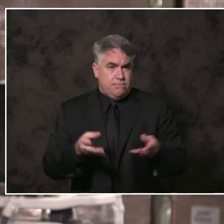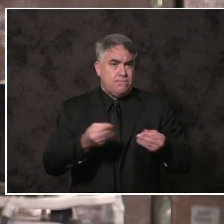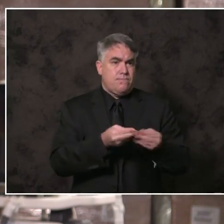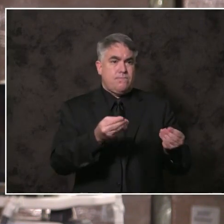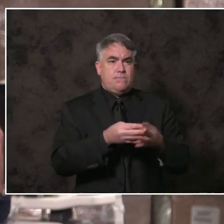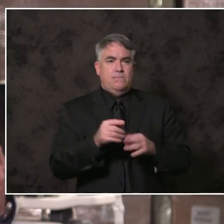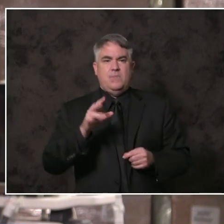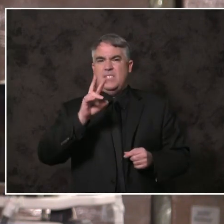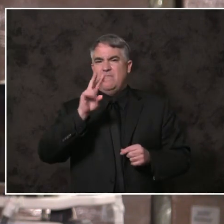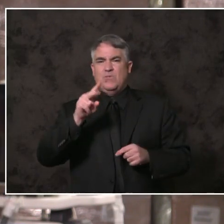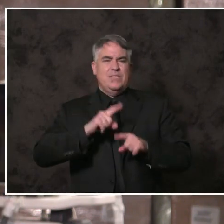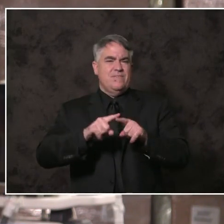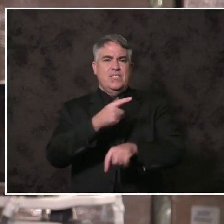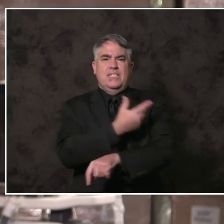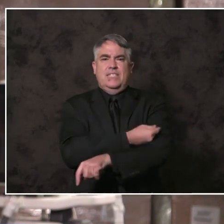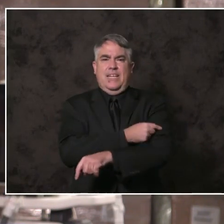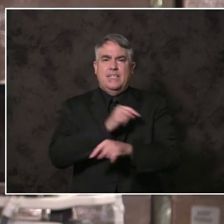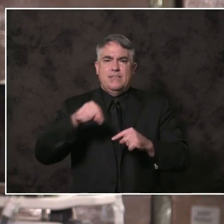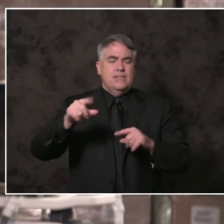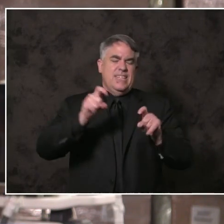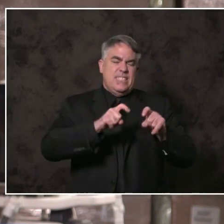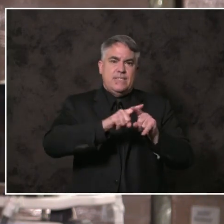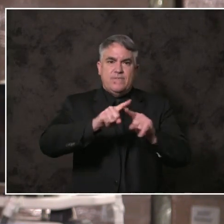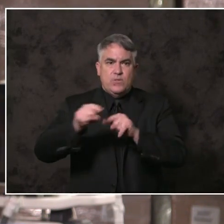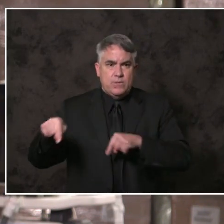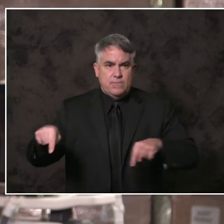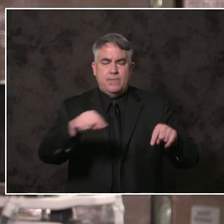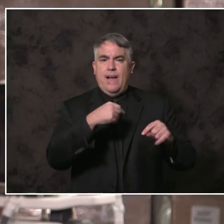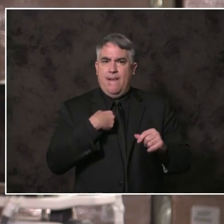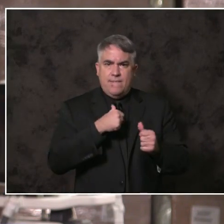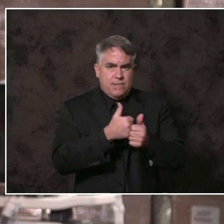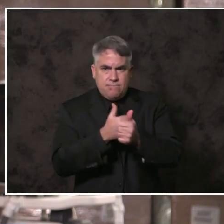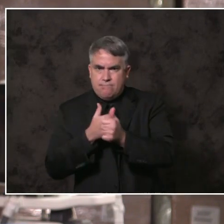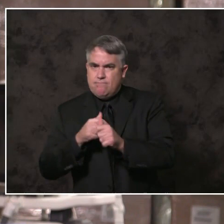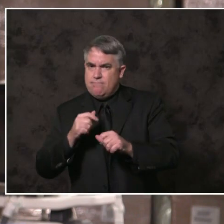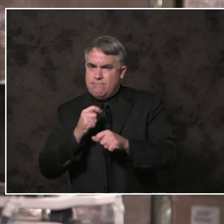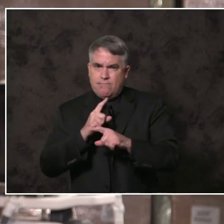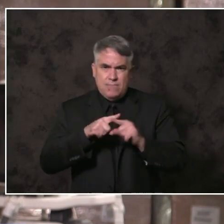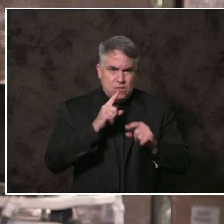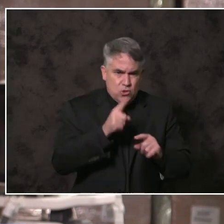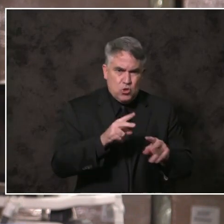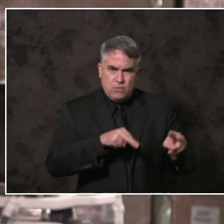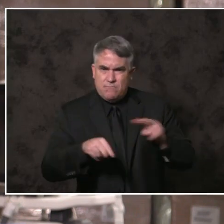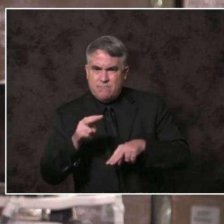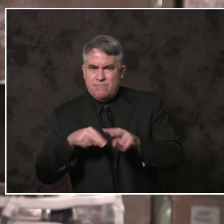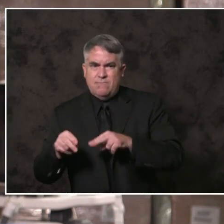contact tracing, case investigations. Yet we could not contain the most recent national search.